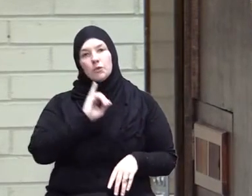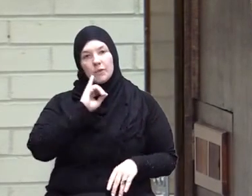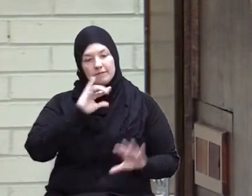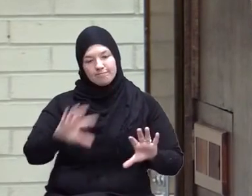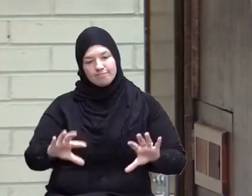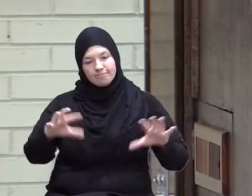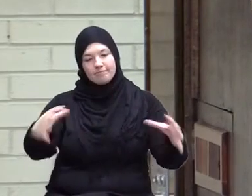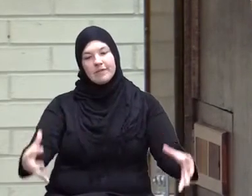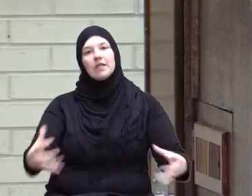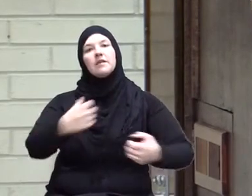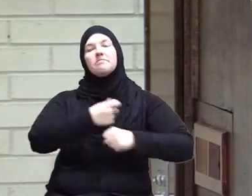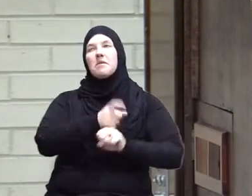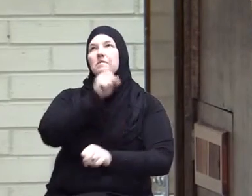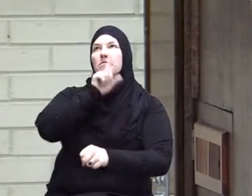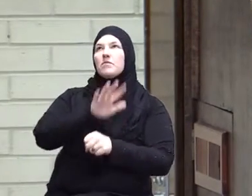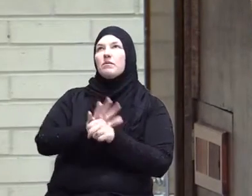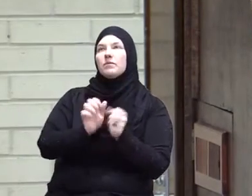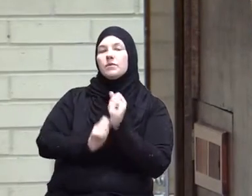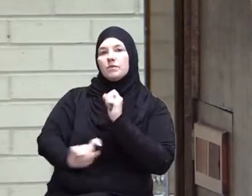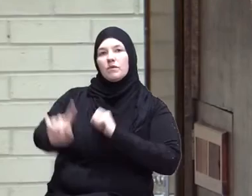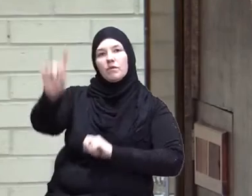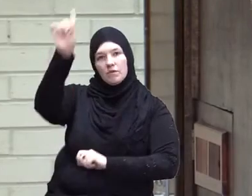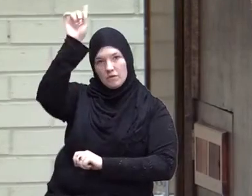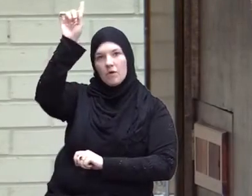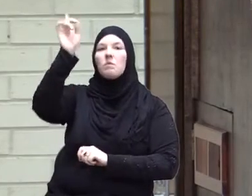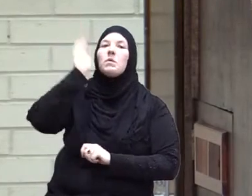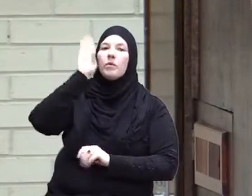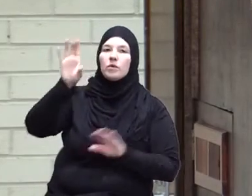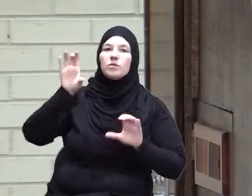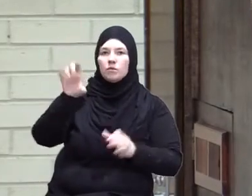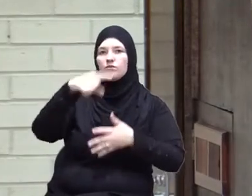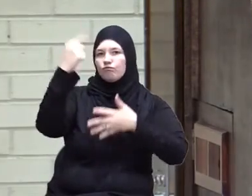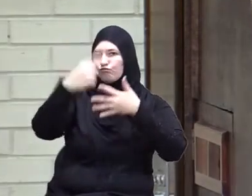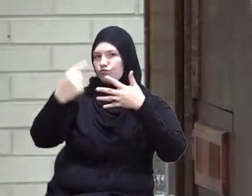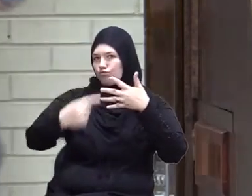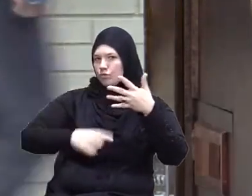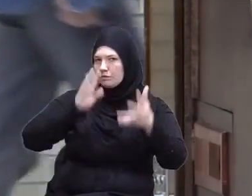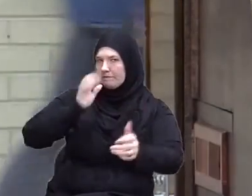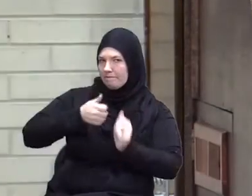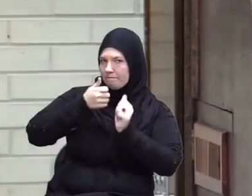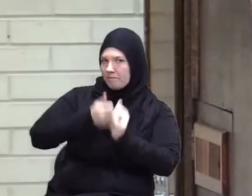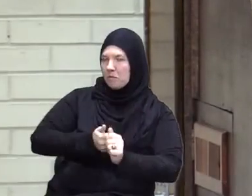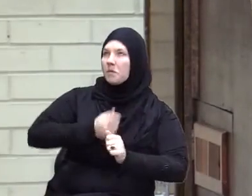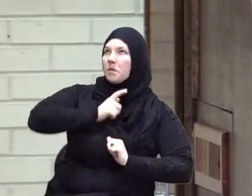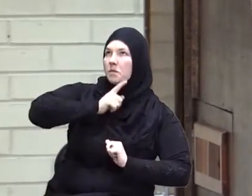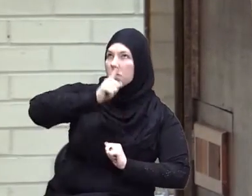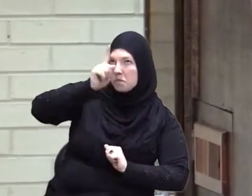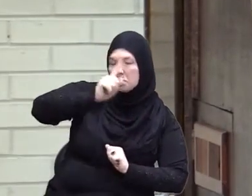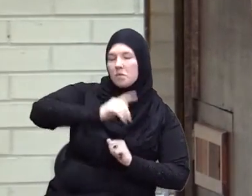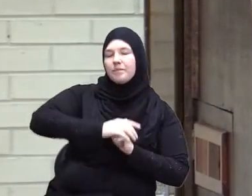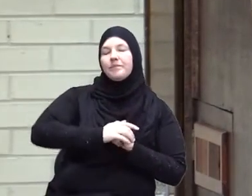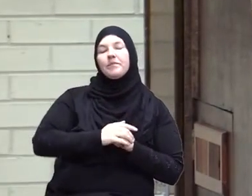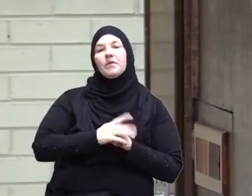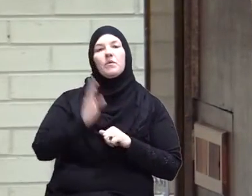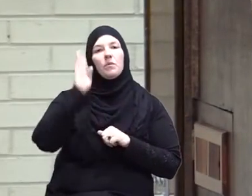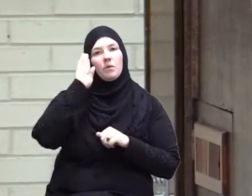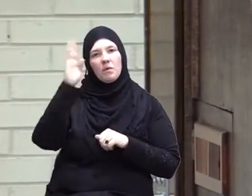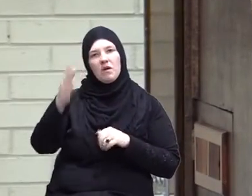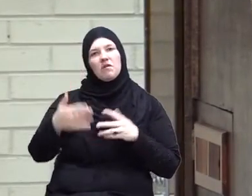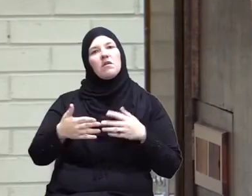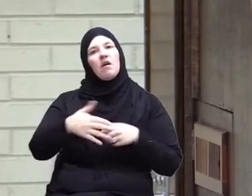to do certain things We are going to cover this covenant